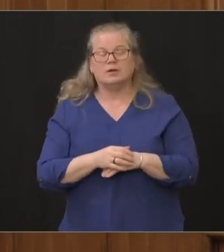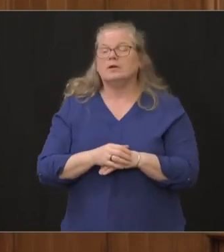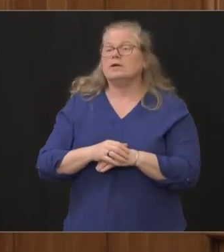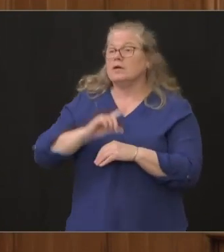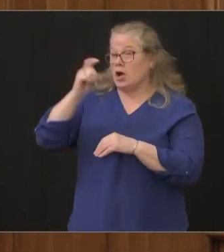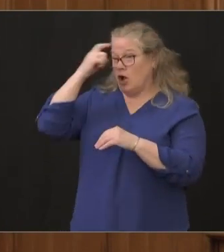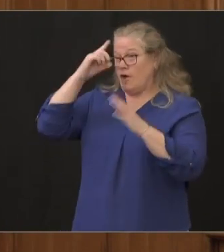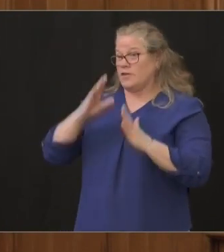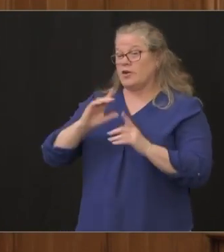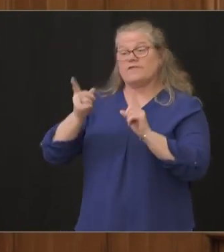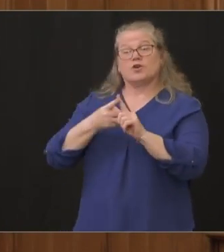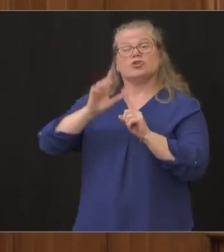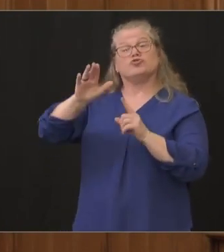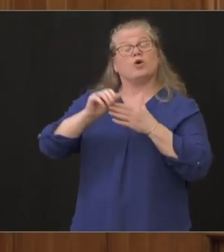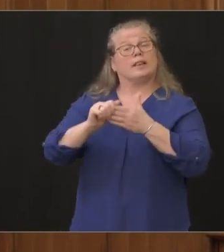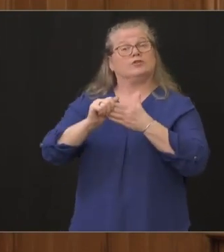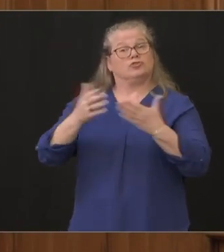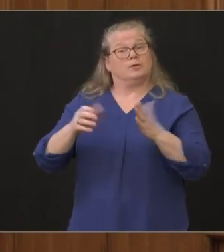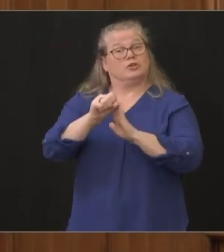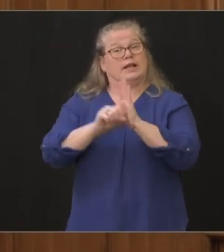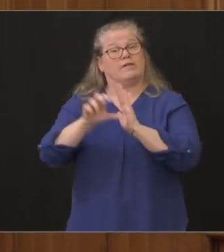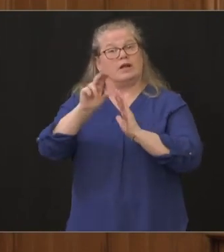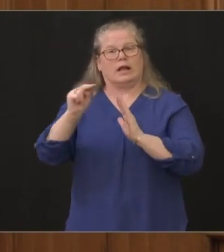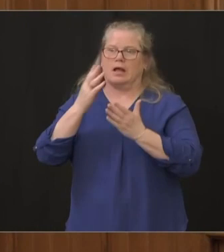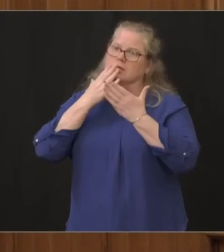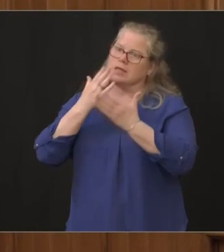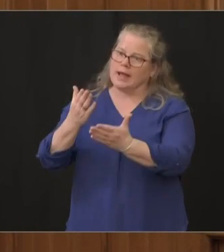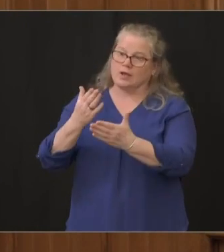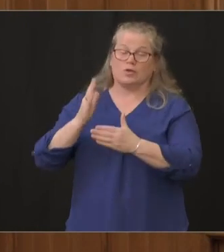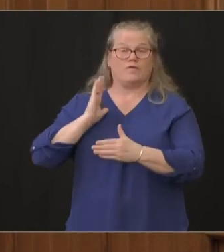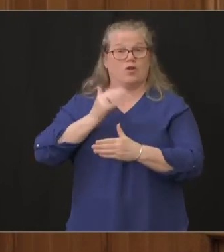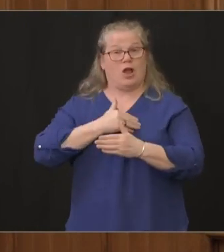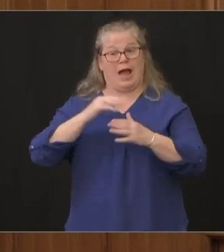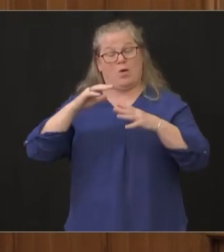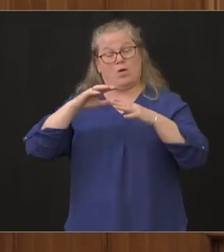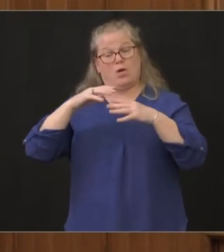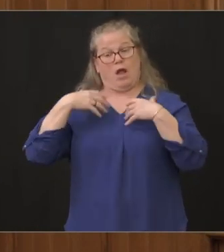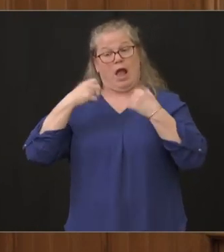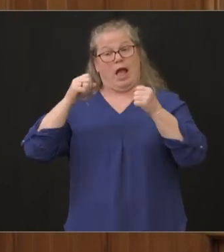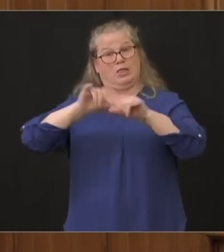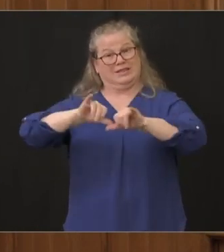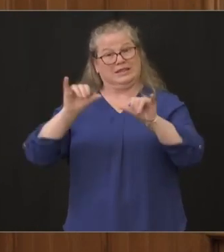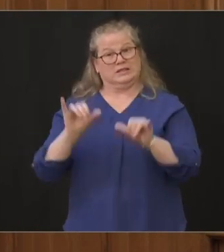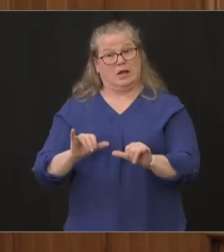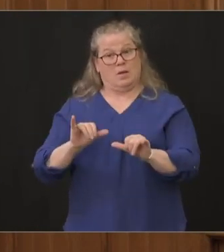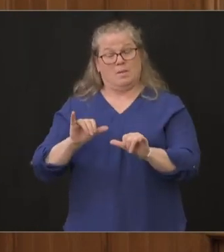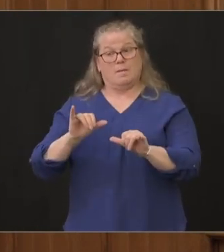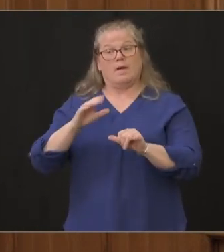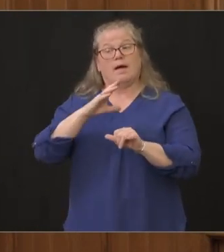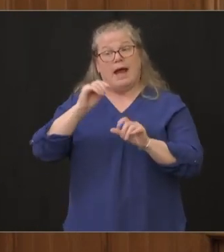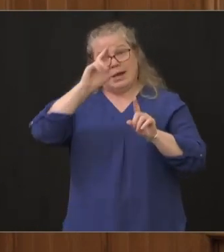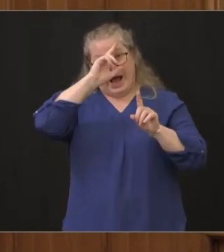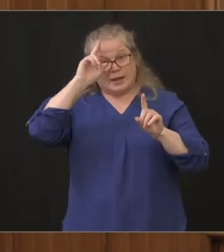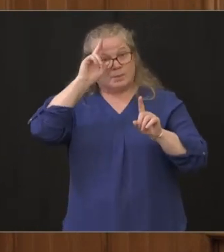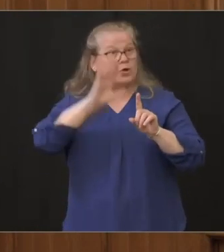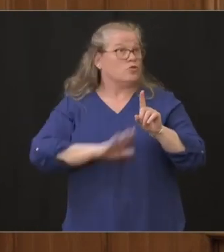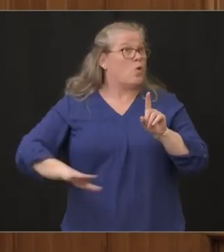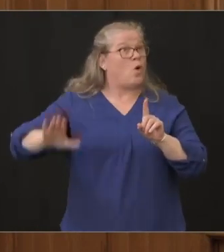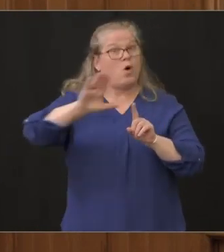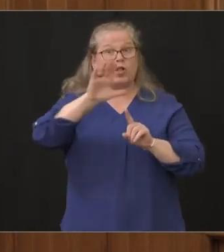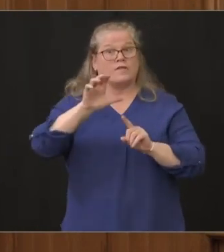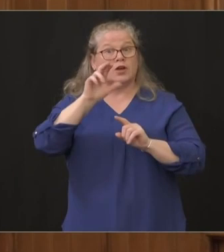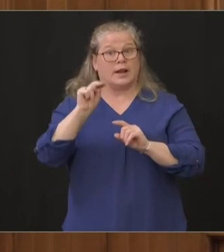I can personally attest from our health systems perspective and hospitals and health systems across all of Connecticut